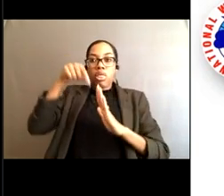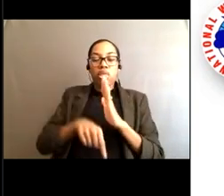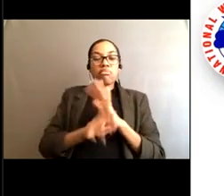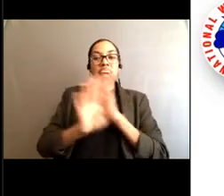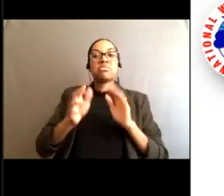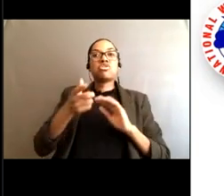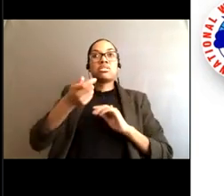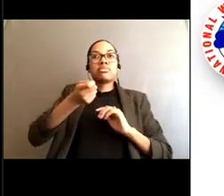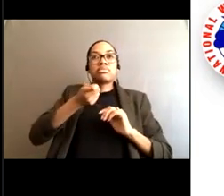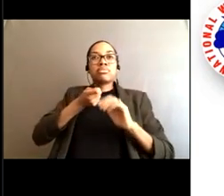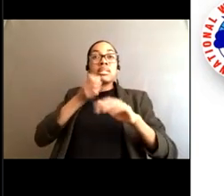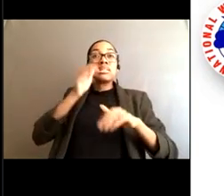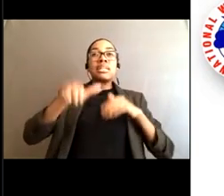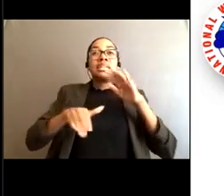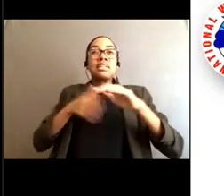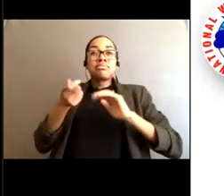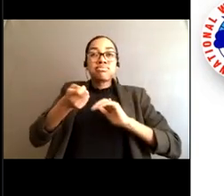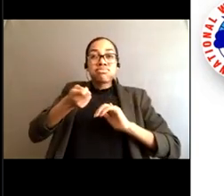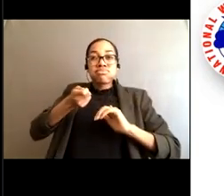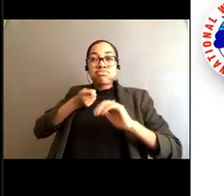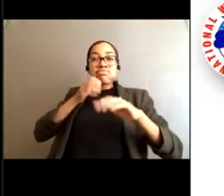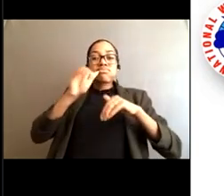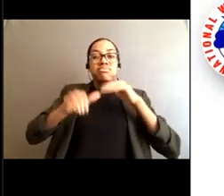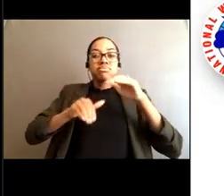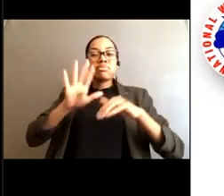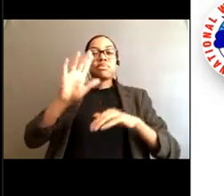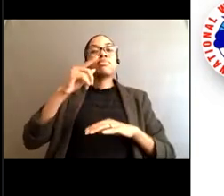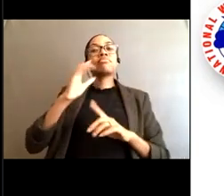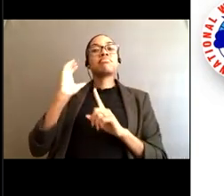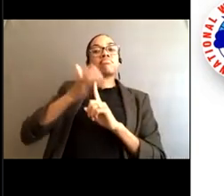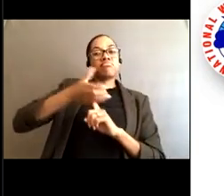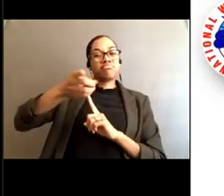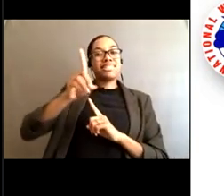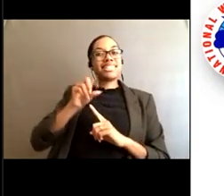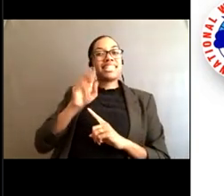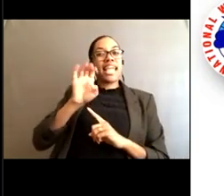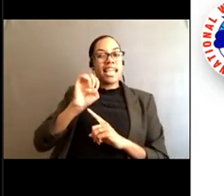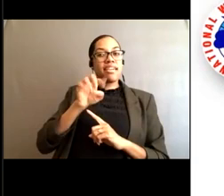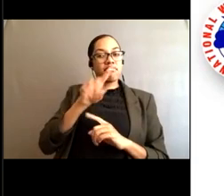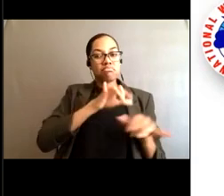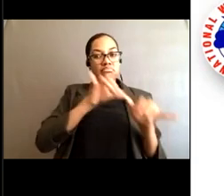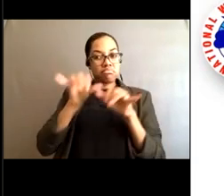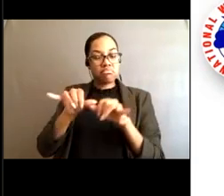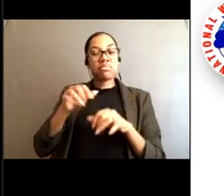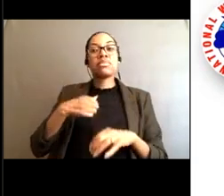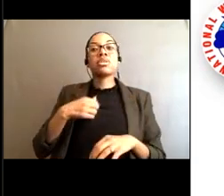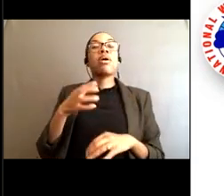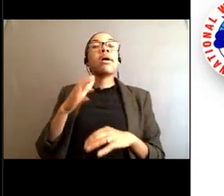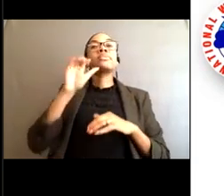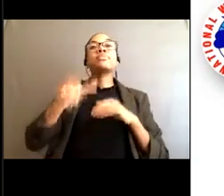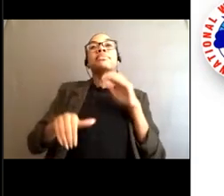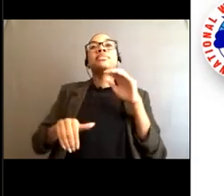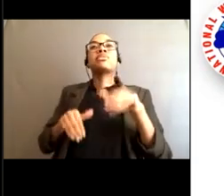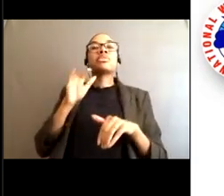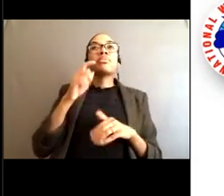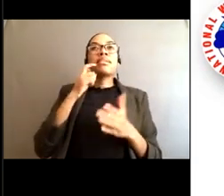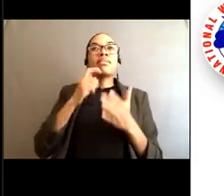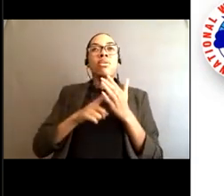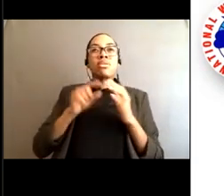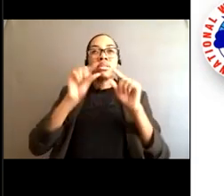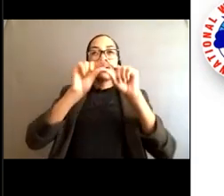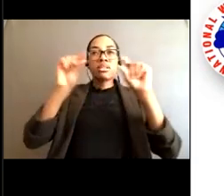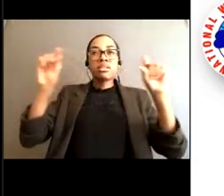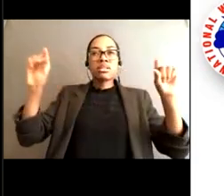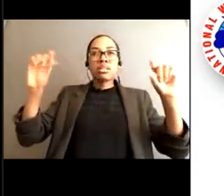let's pretend that we're Dave. We're in the water and we're swimming and we're being pulled further from the water here.